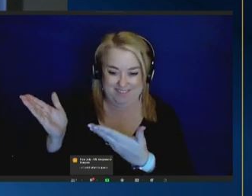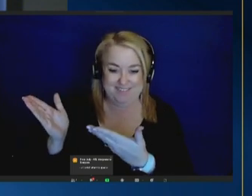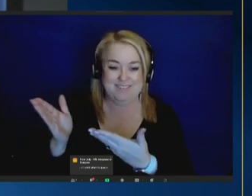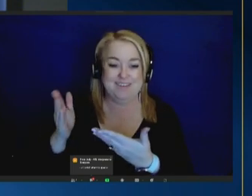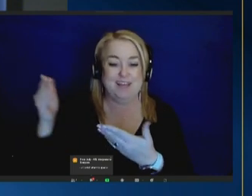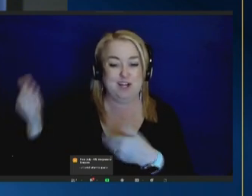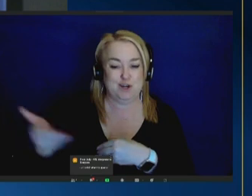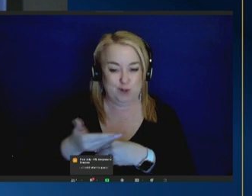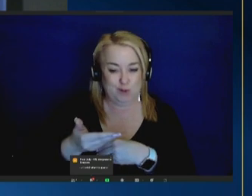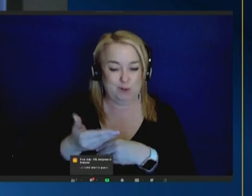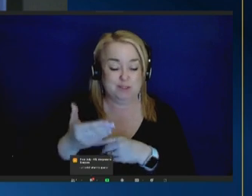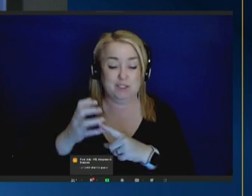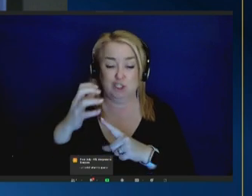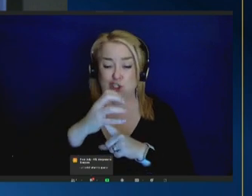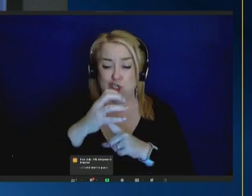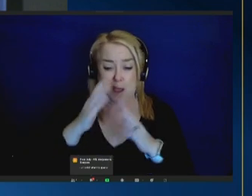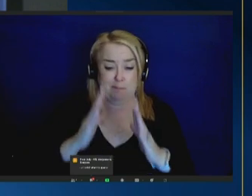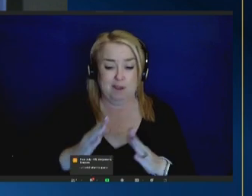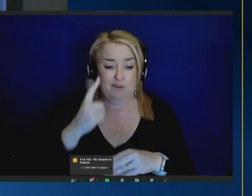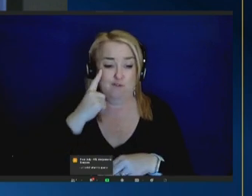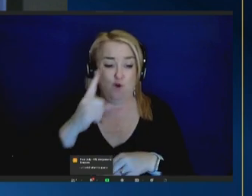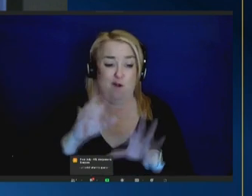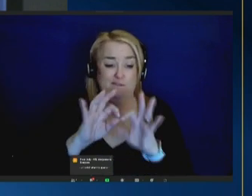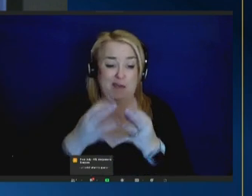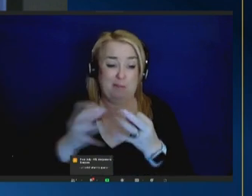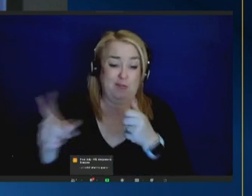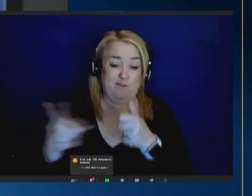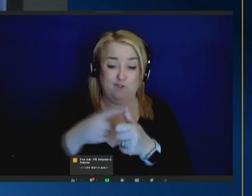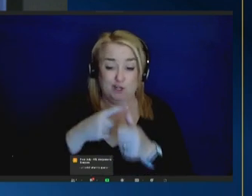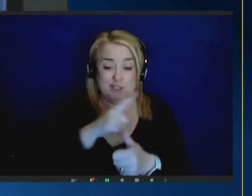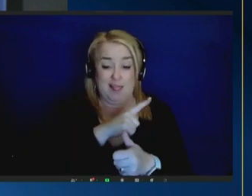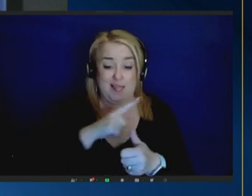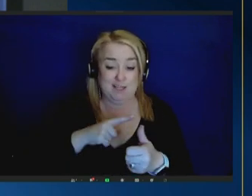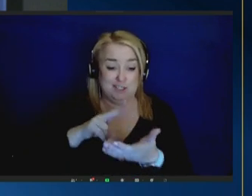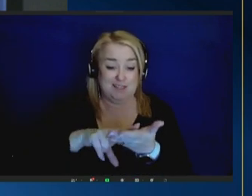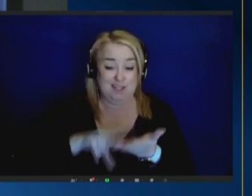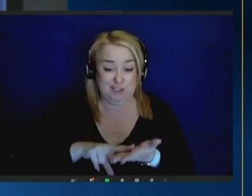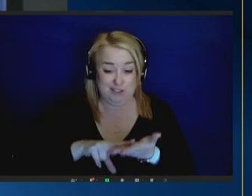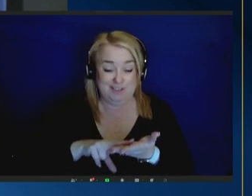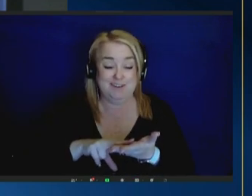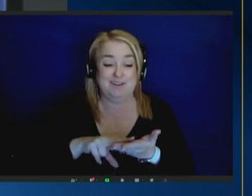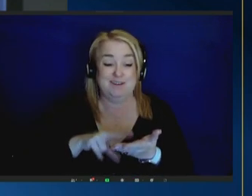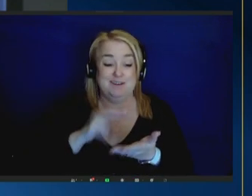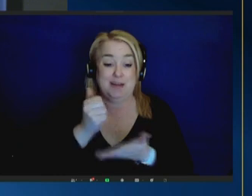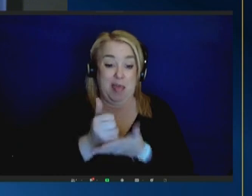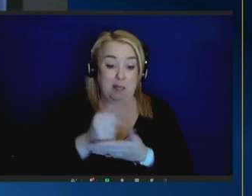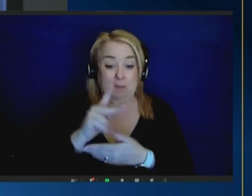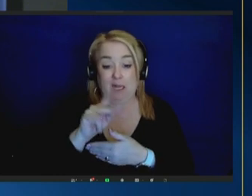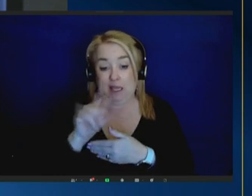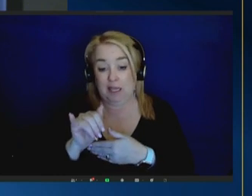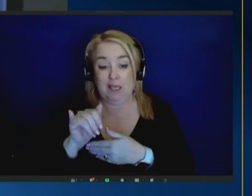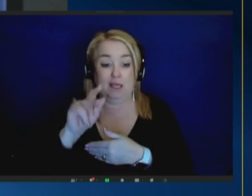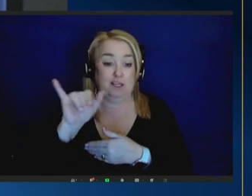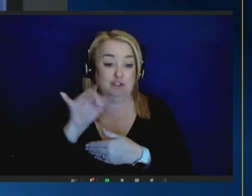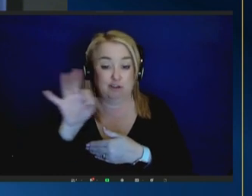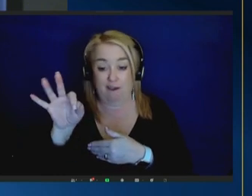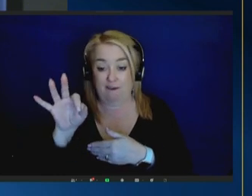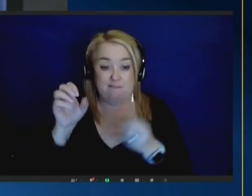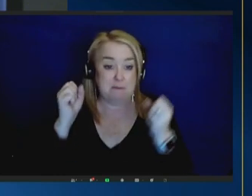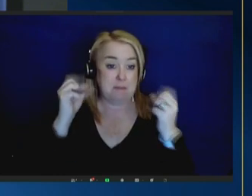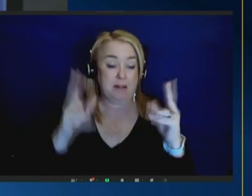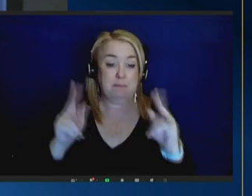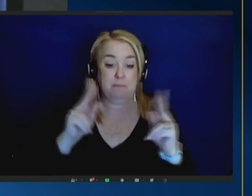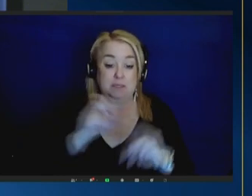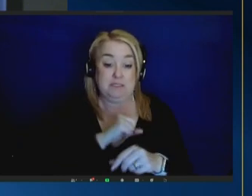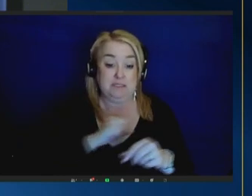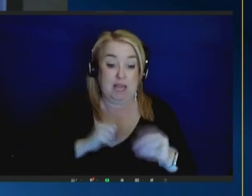champion behind the family first legislation that made it possible for us to help nikki and jeff and countless more our senator from